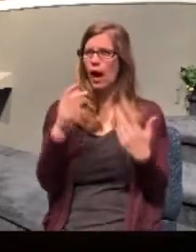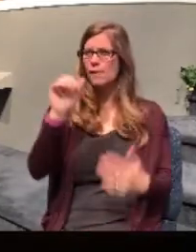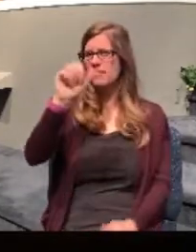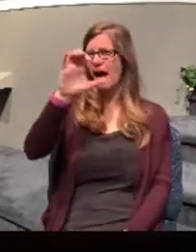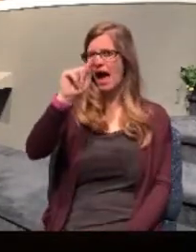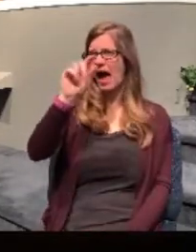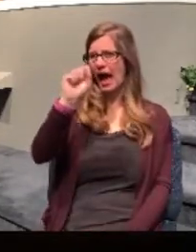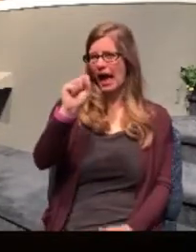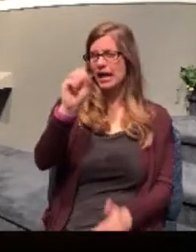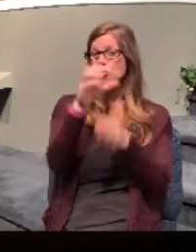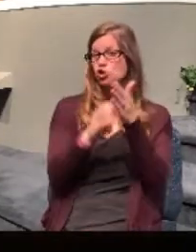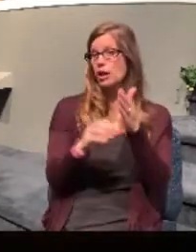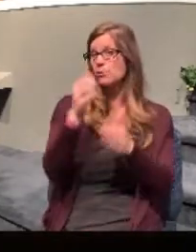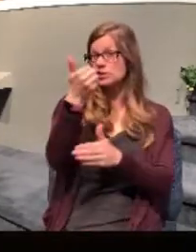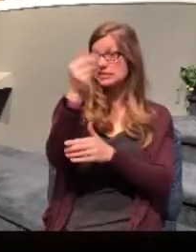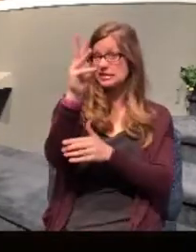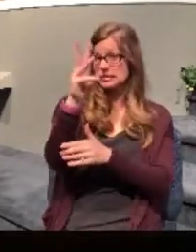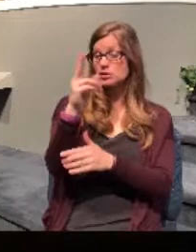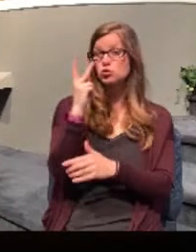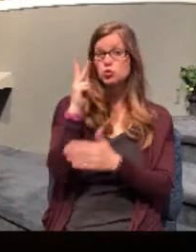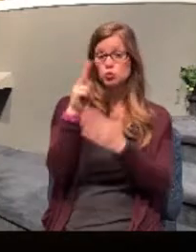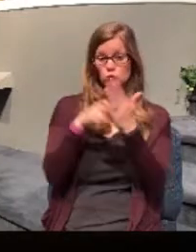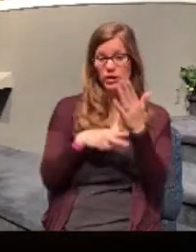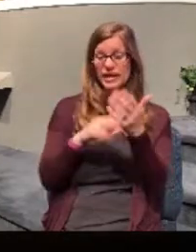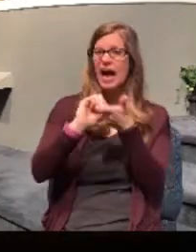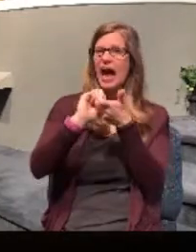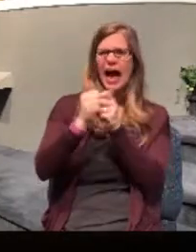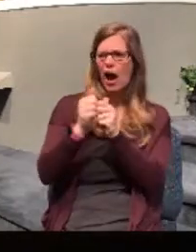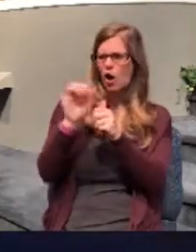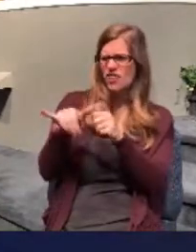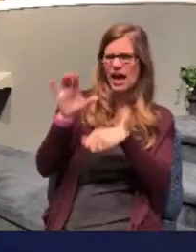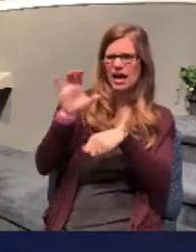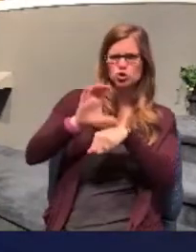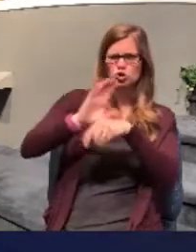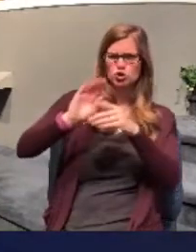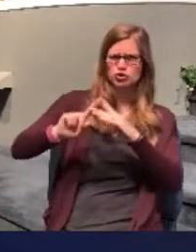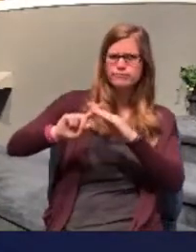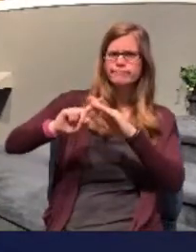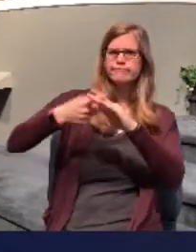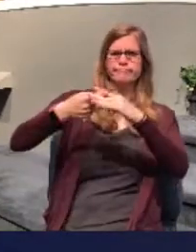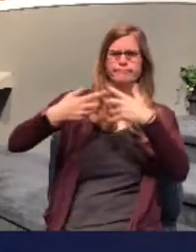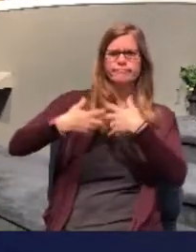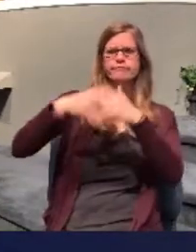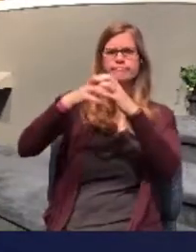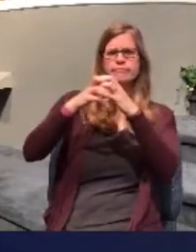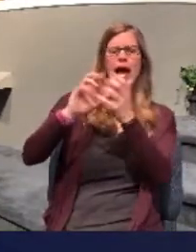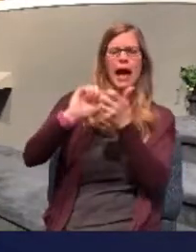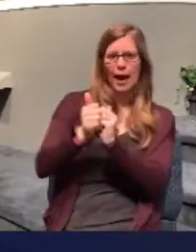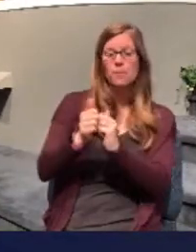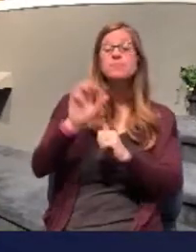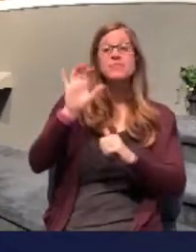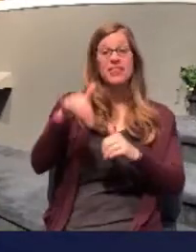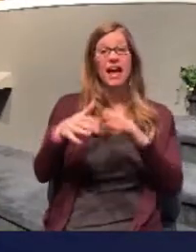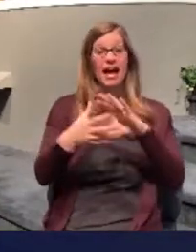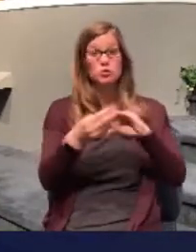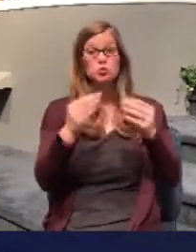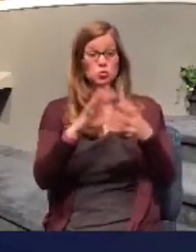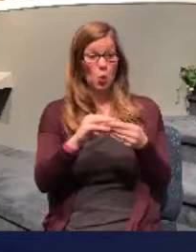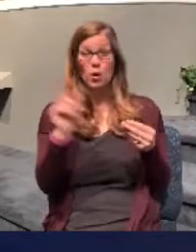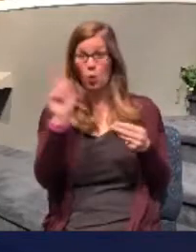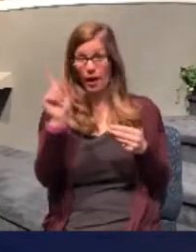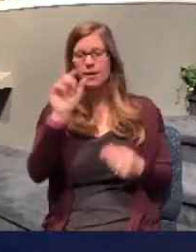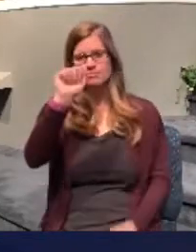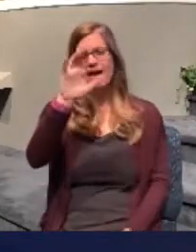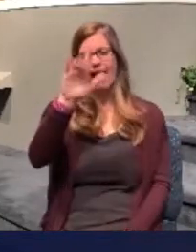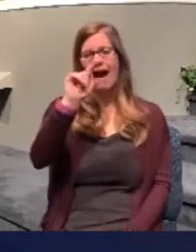learn about how the church at Philippi got started. The story is all right here in Acts chapter 16.